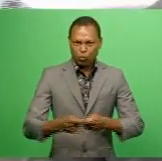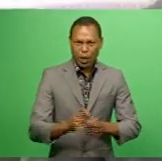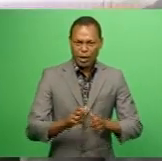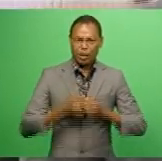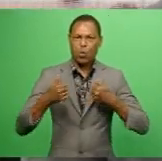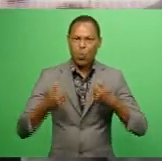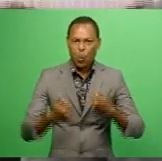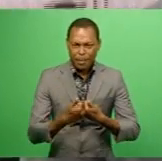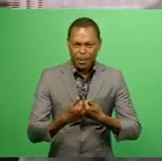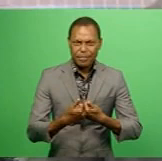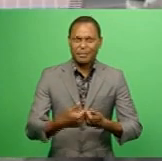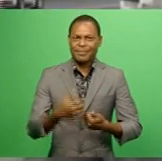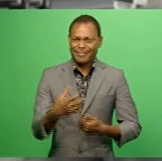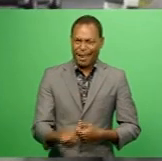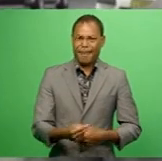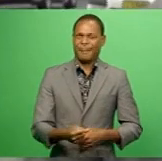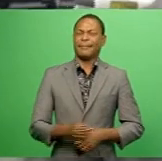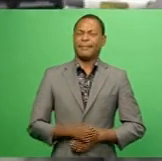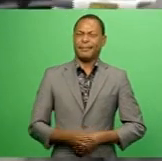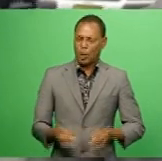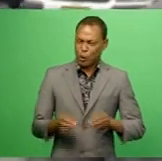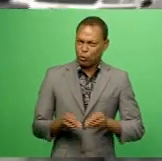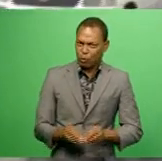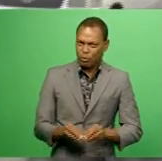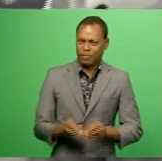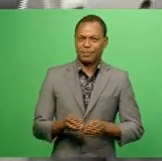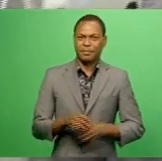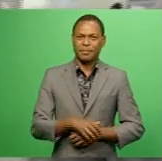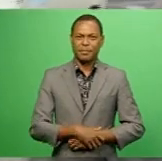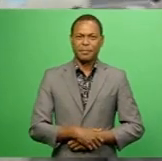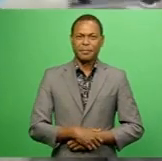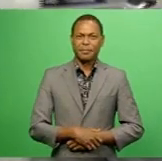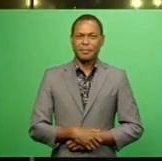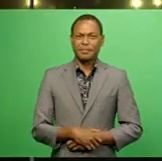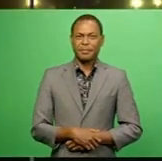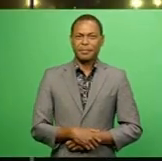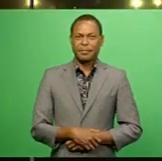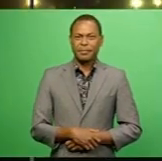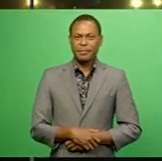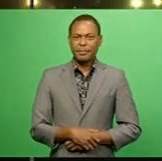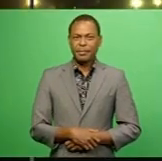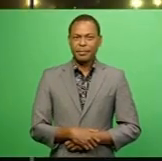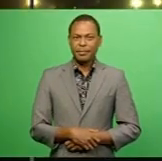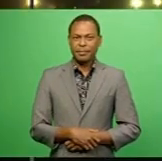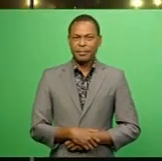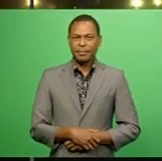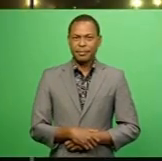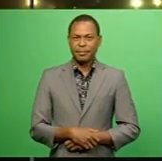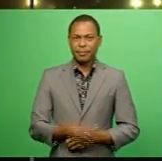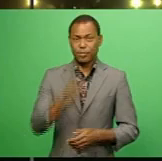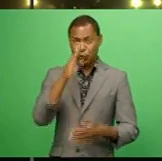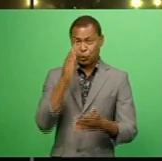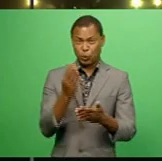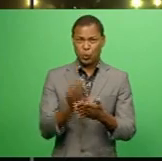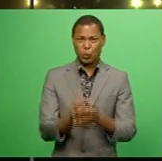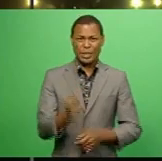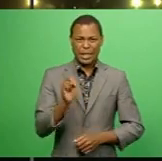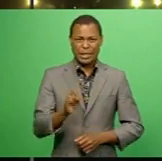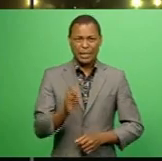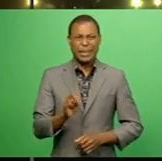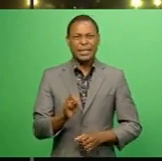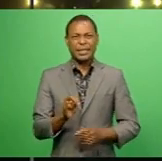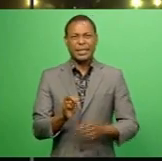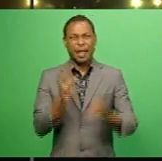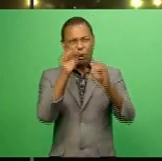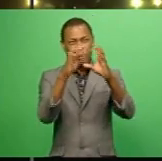sustainability at its core. Kori Tandlala, FBC News. Students need to set goals to become